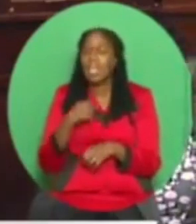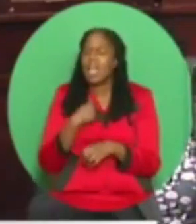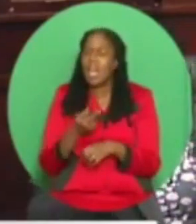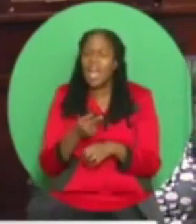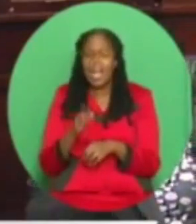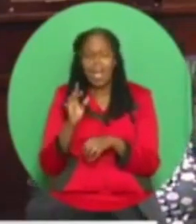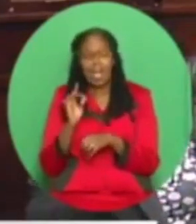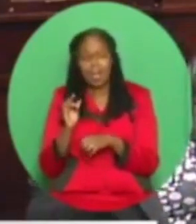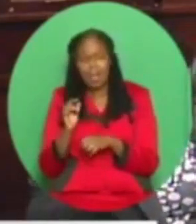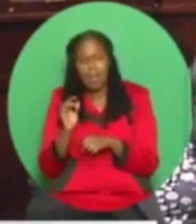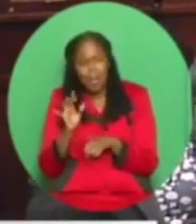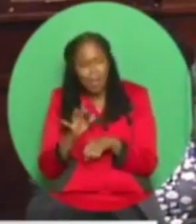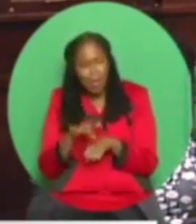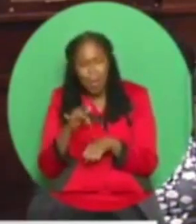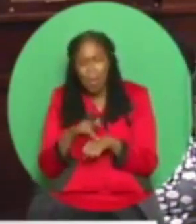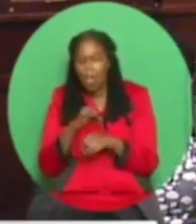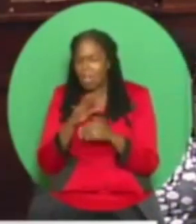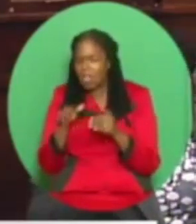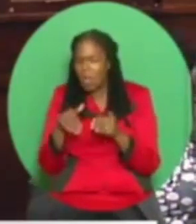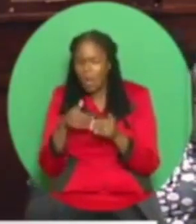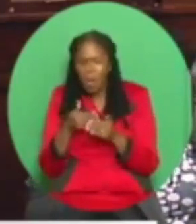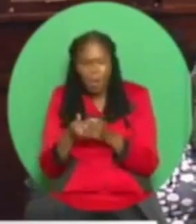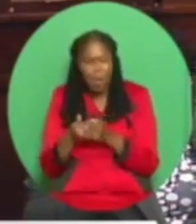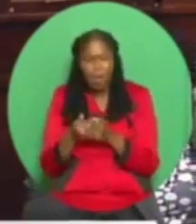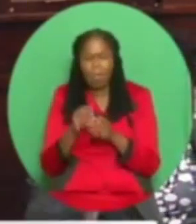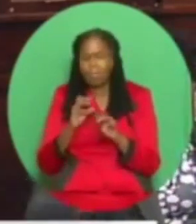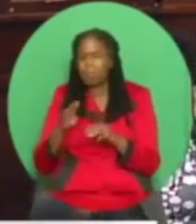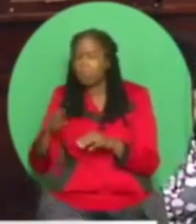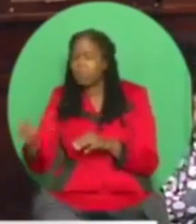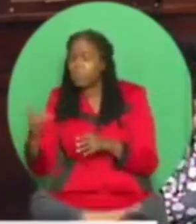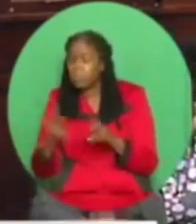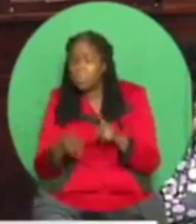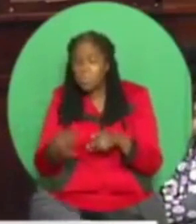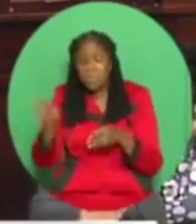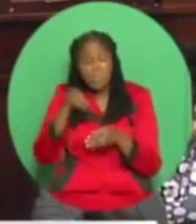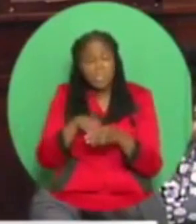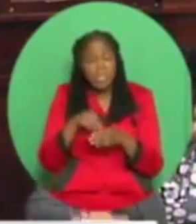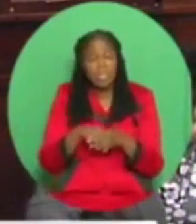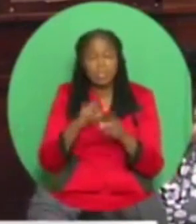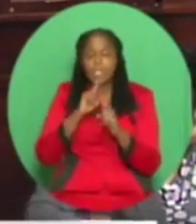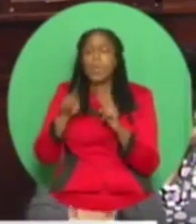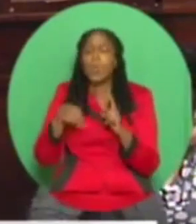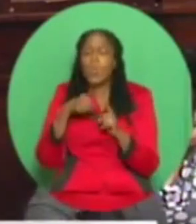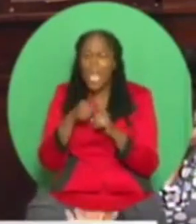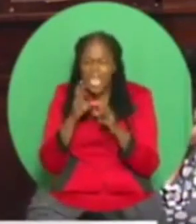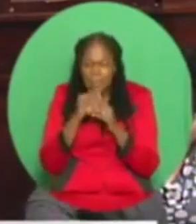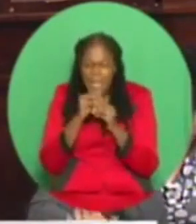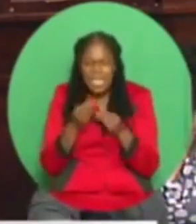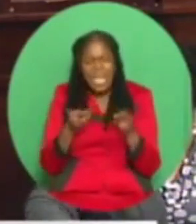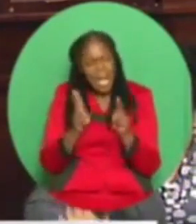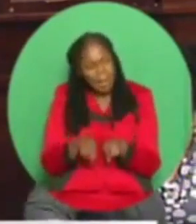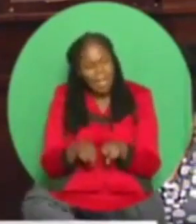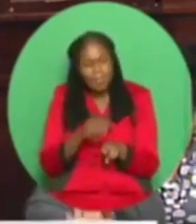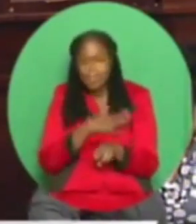Please. I call on the players to just indicate to the public when did this meeting take place?